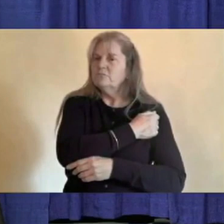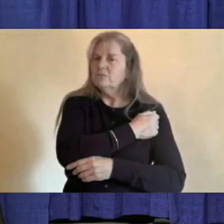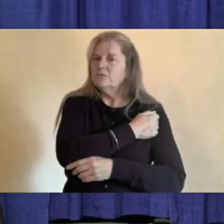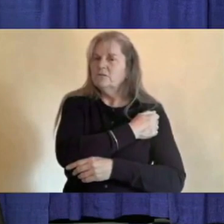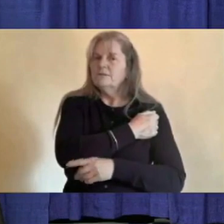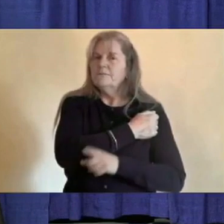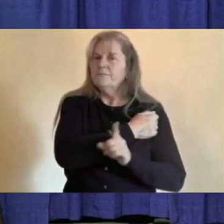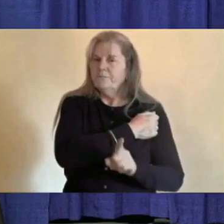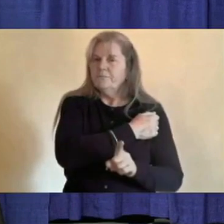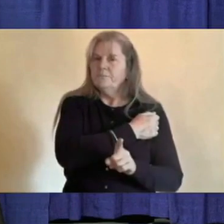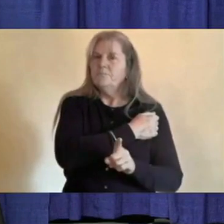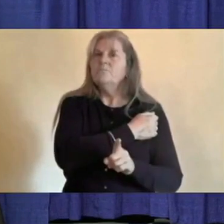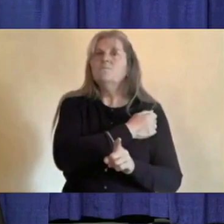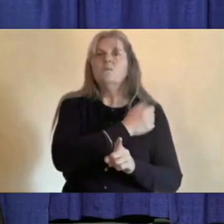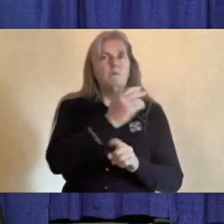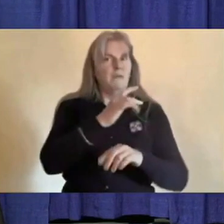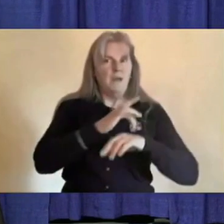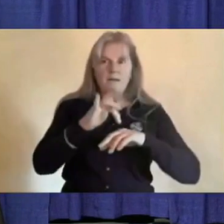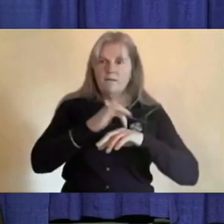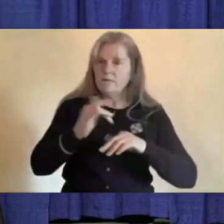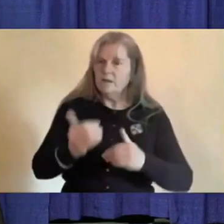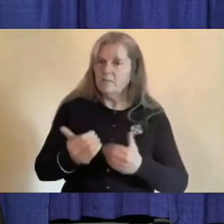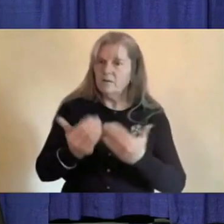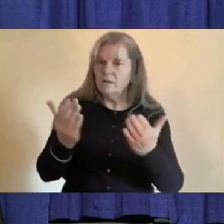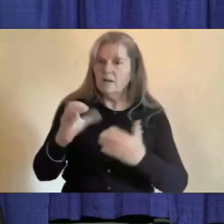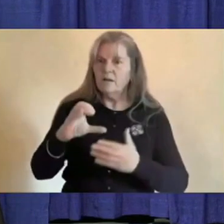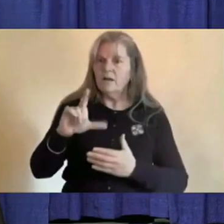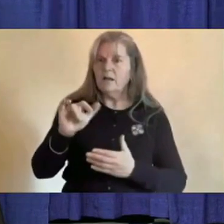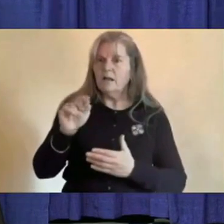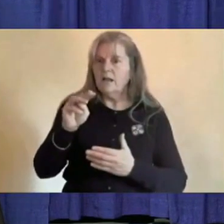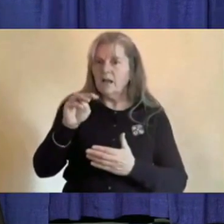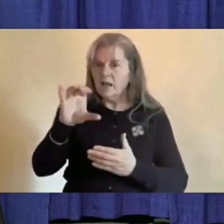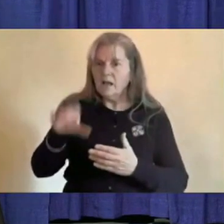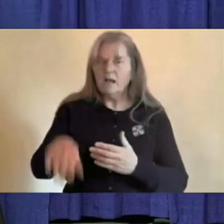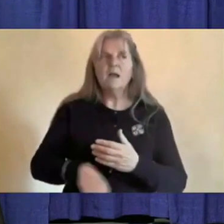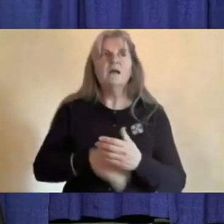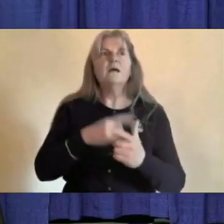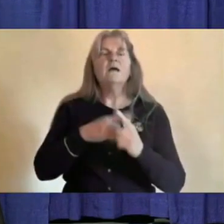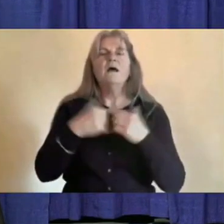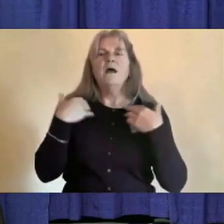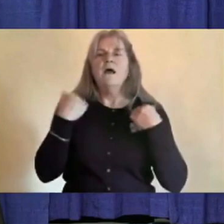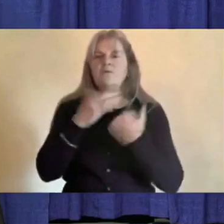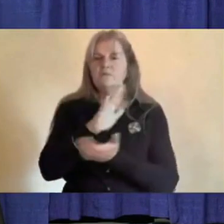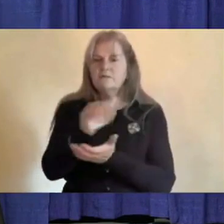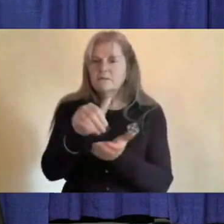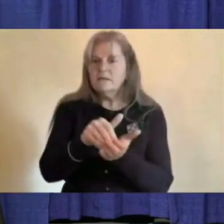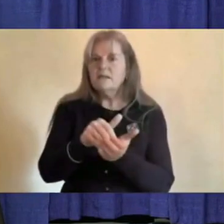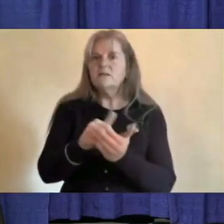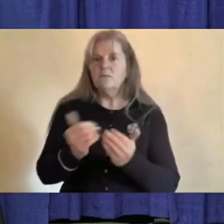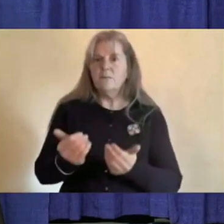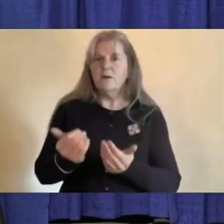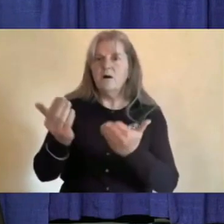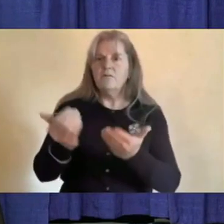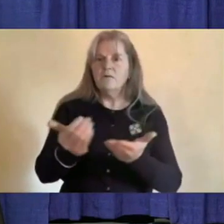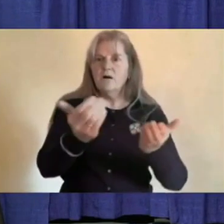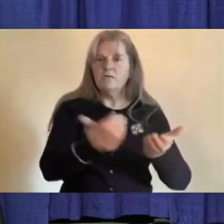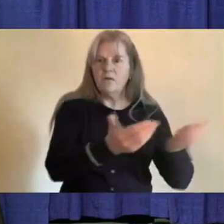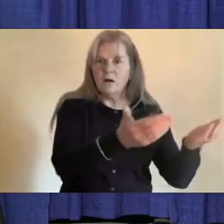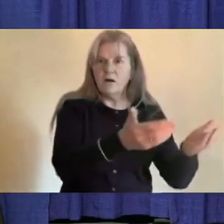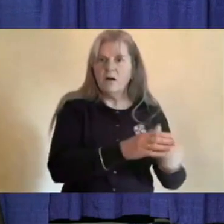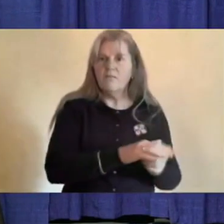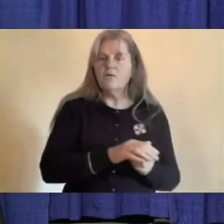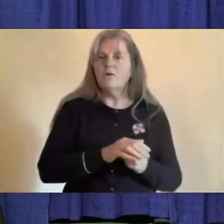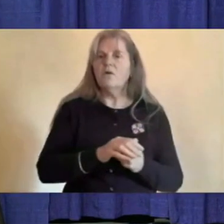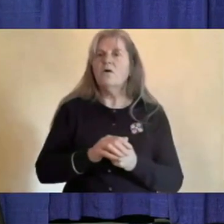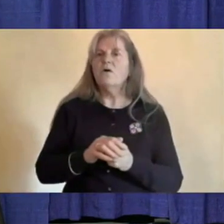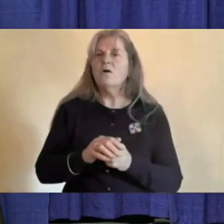mass clinics and in the health centers when the flu vaccine is going to be offered. We're also going to be offering the